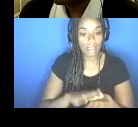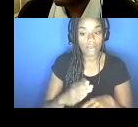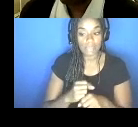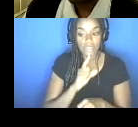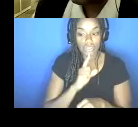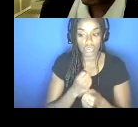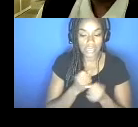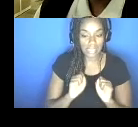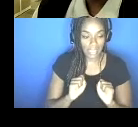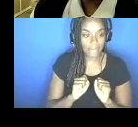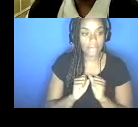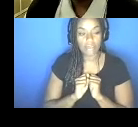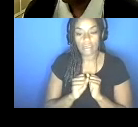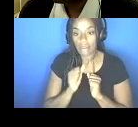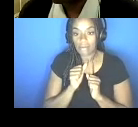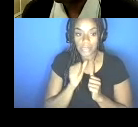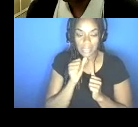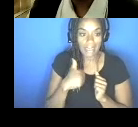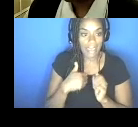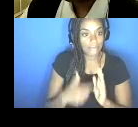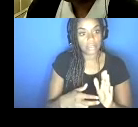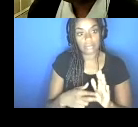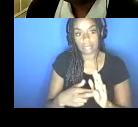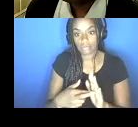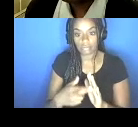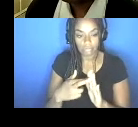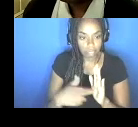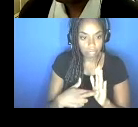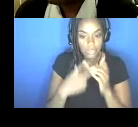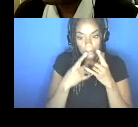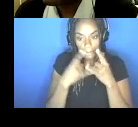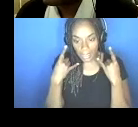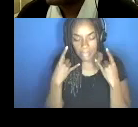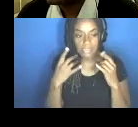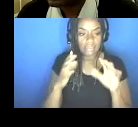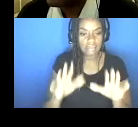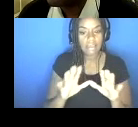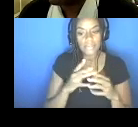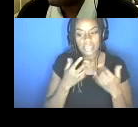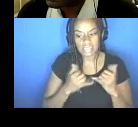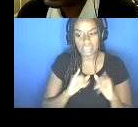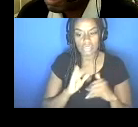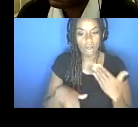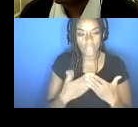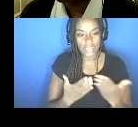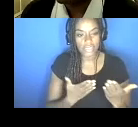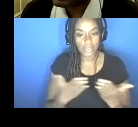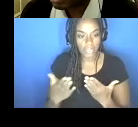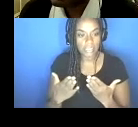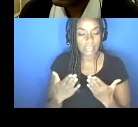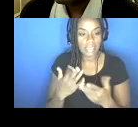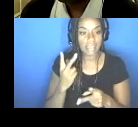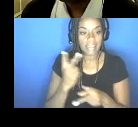you know, even without mandates, and without having to wear the mask, having to do some of these things. All of these are things that, you know, have kept us safe, kept our